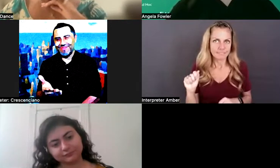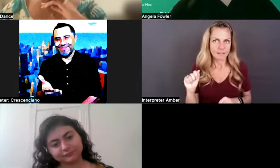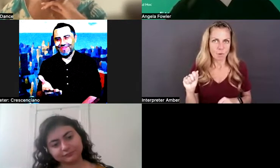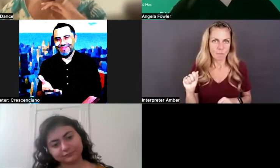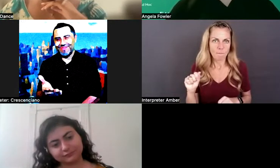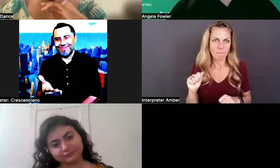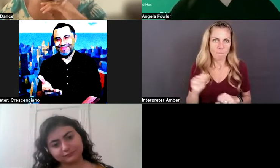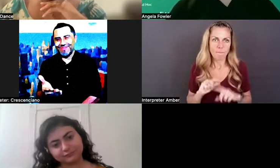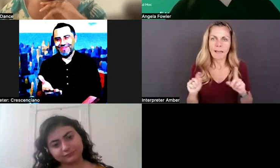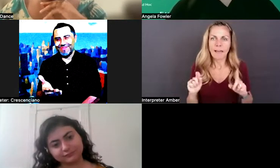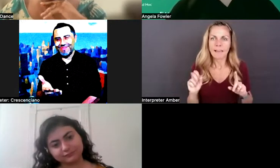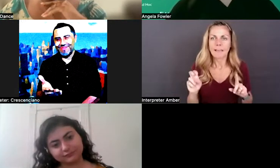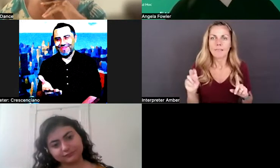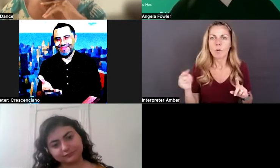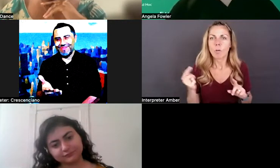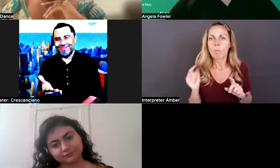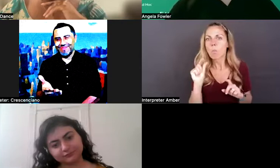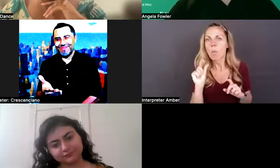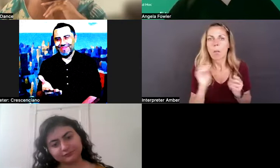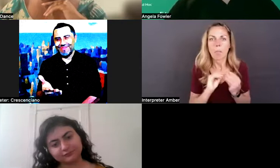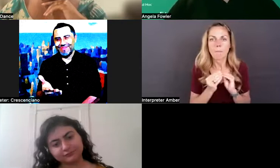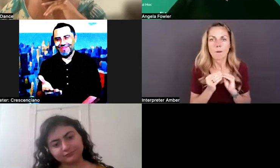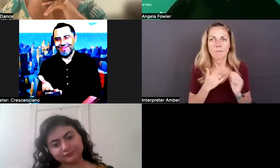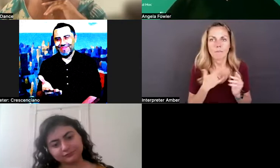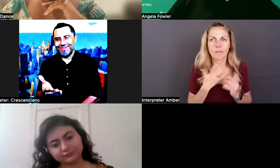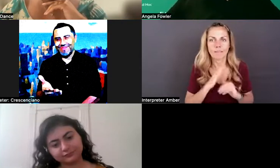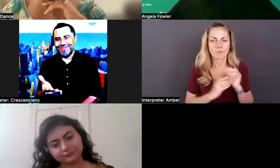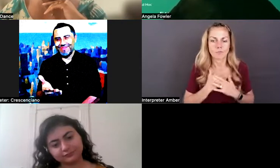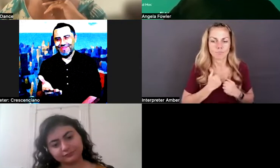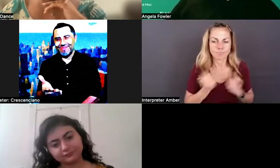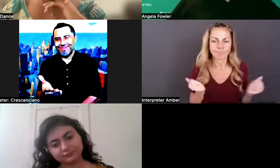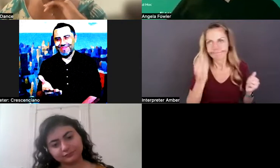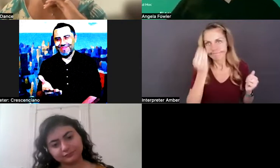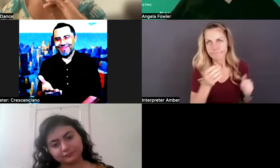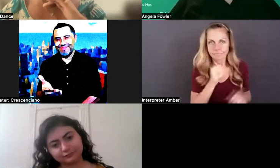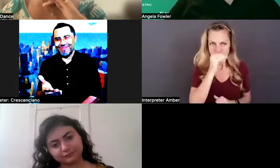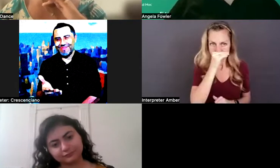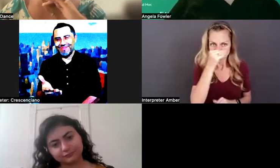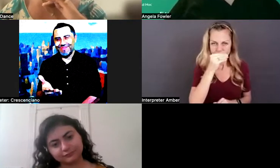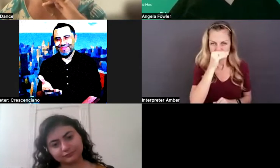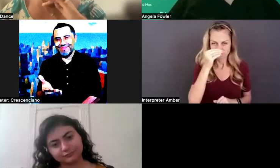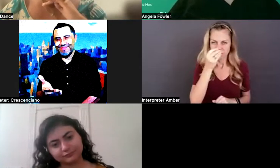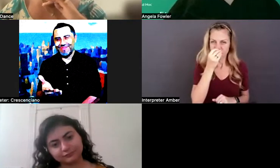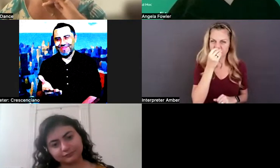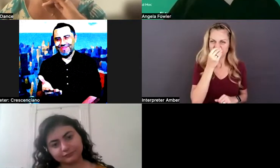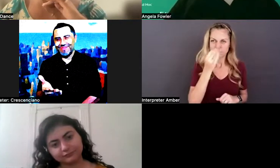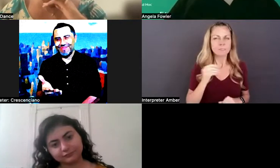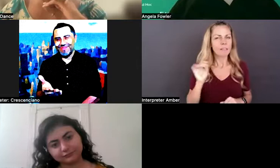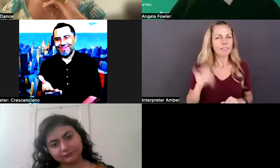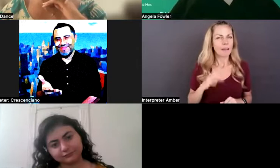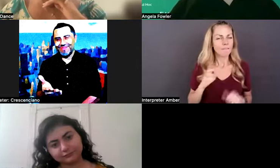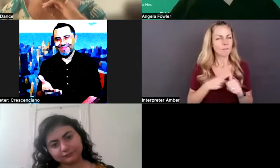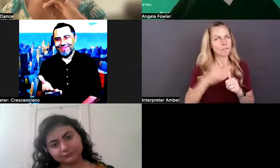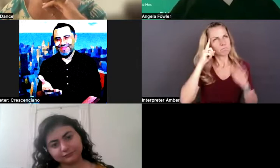that, that feels comfortable disclosing. And so the first question that raises to my mind is, well, we have to ask, ask why that is,